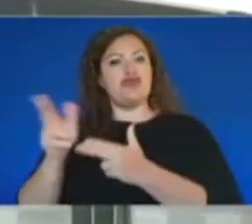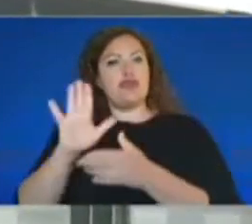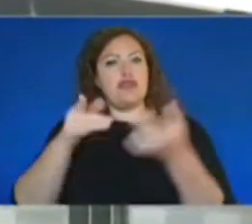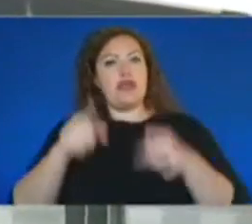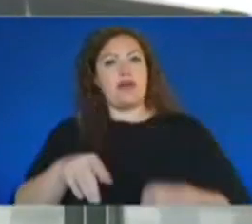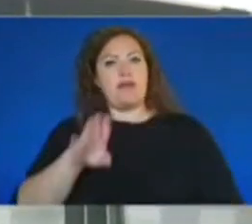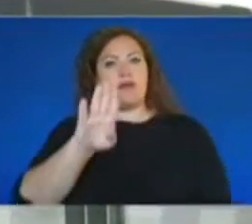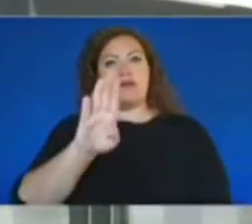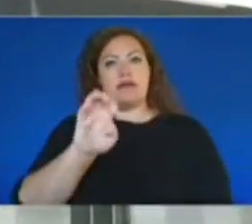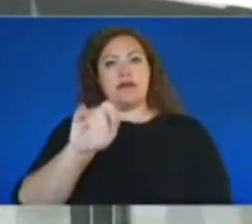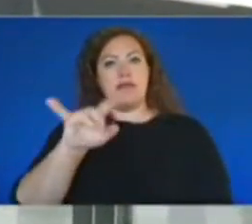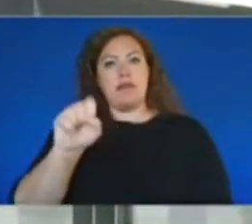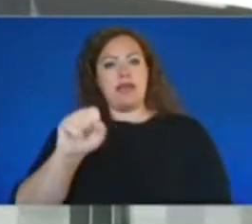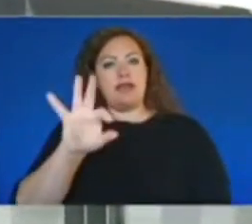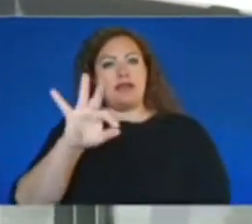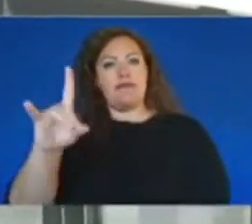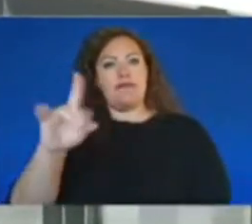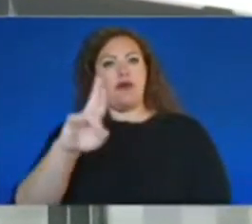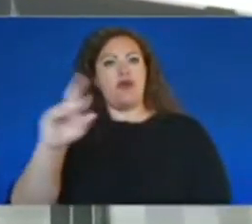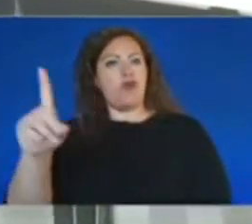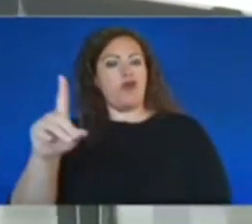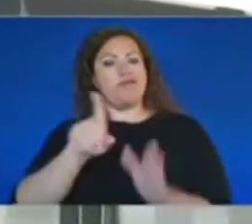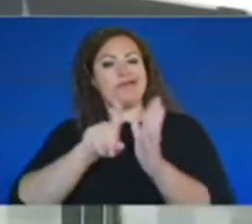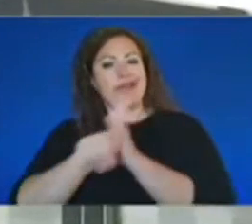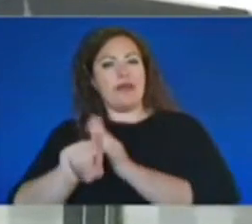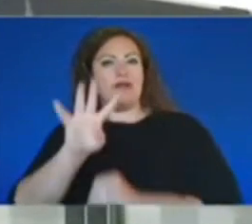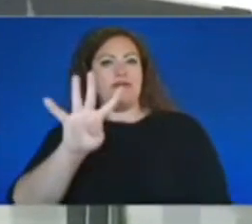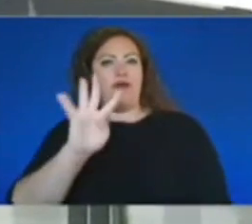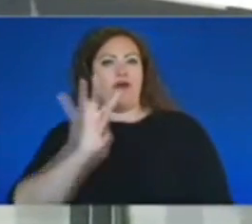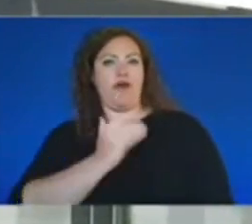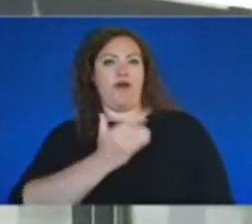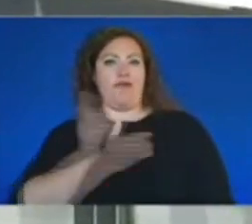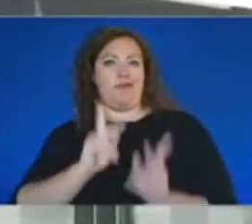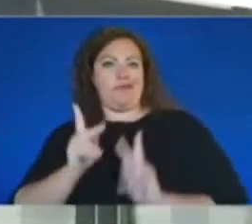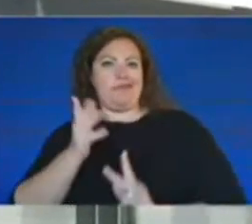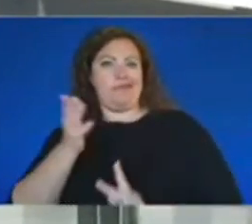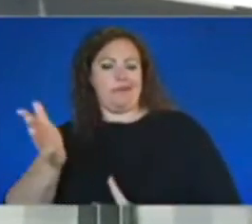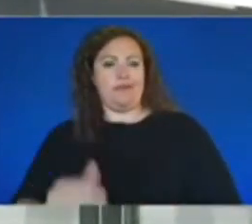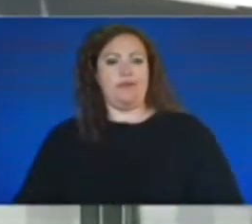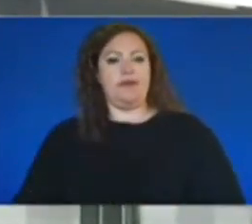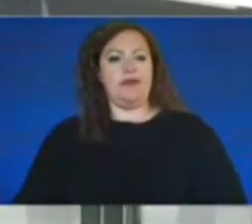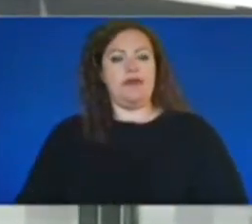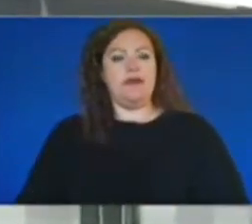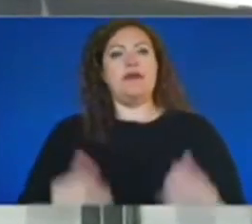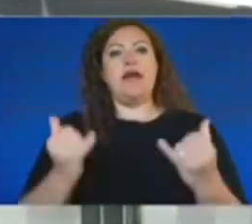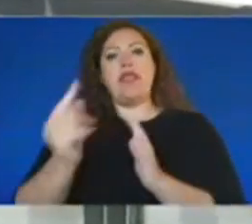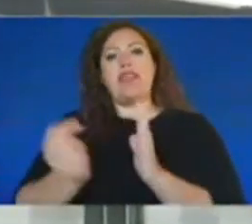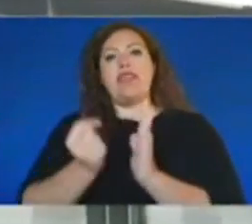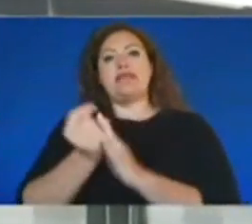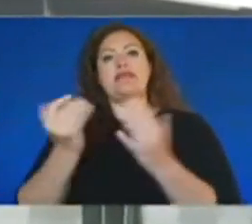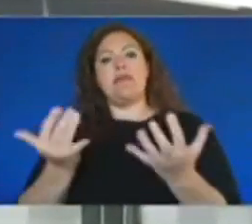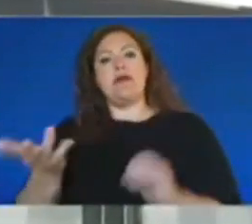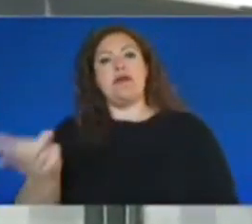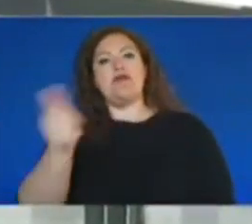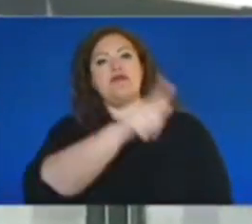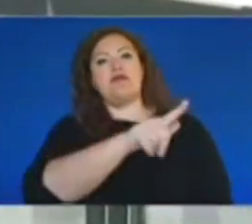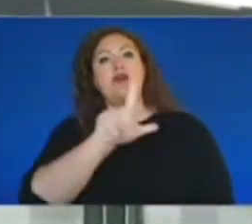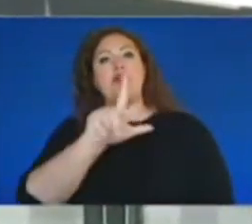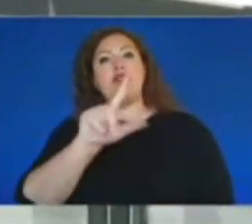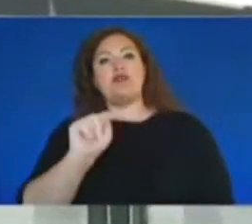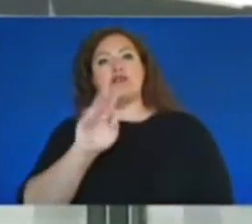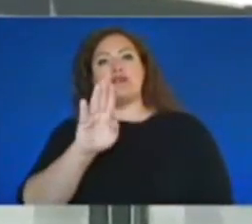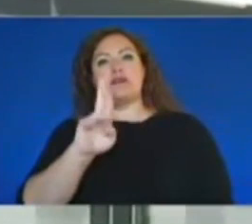Road that took the life of four of our citizens. This time I'd like to turn it over to Lieutenant Brian Crum